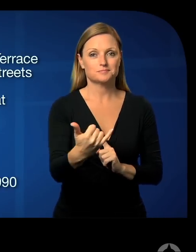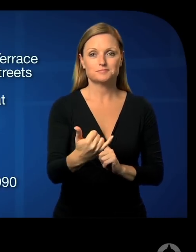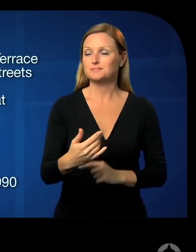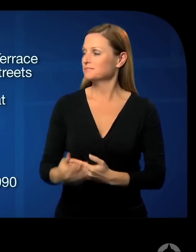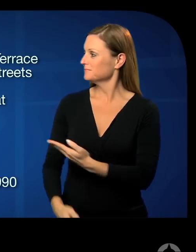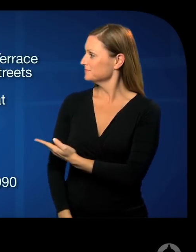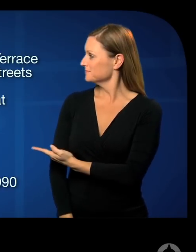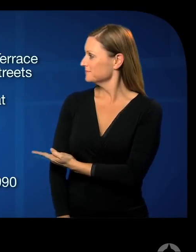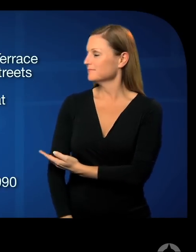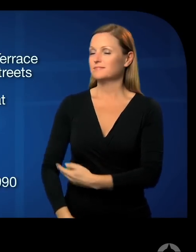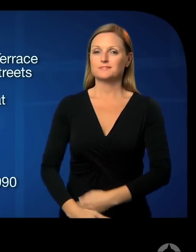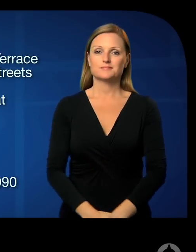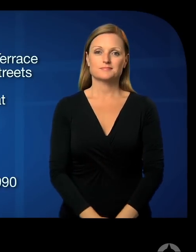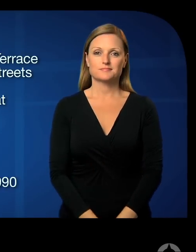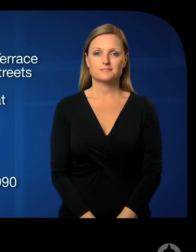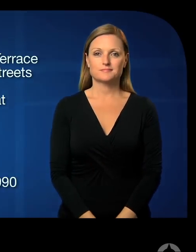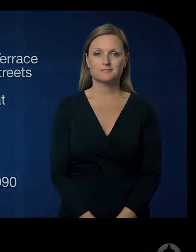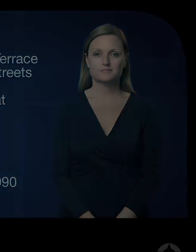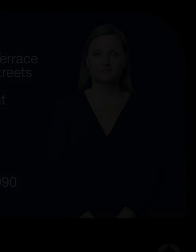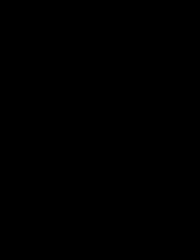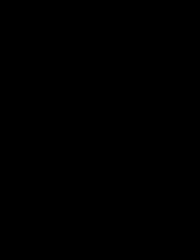using the Adelaide Metro live chat service.